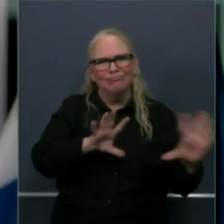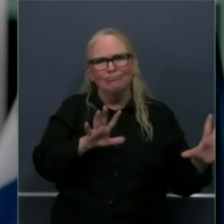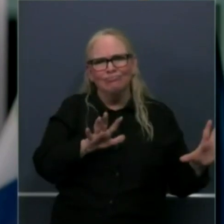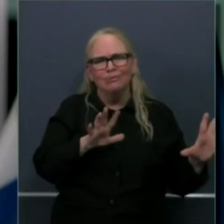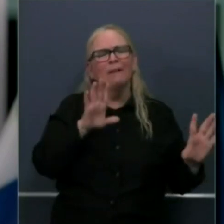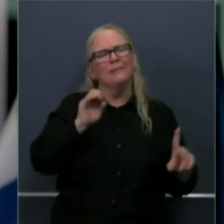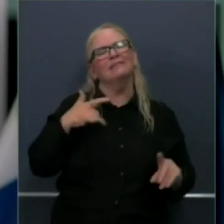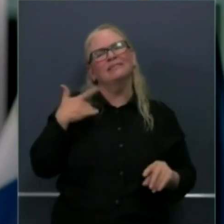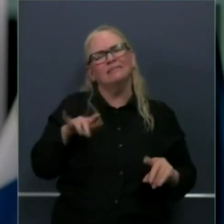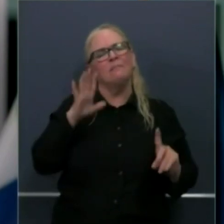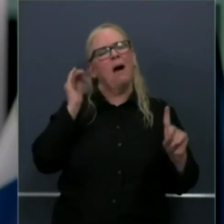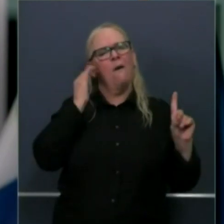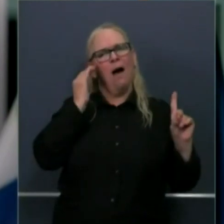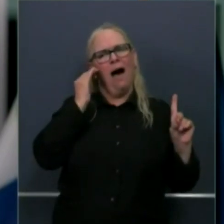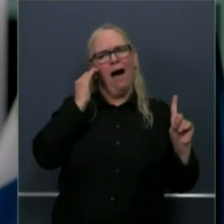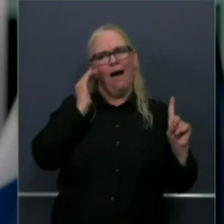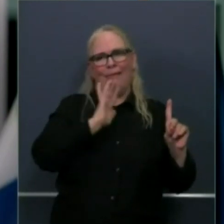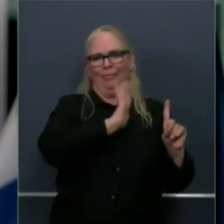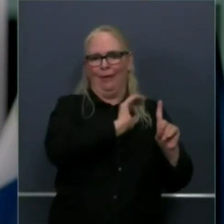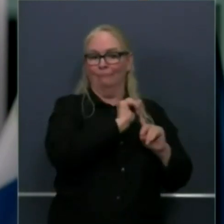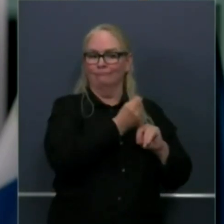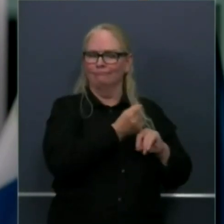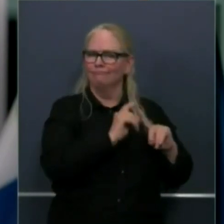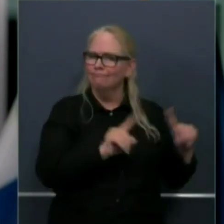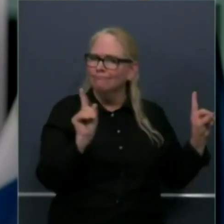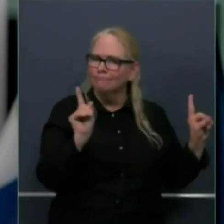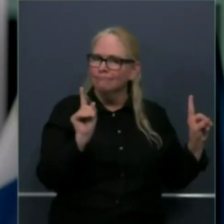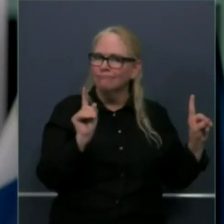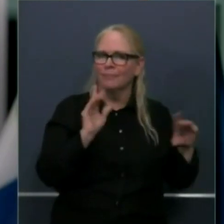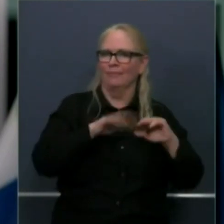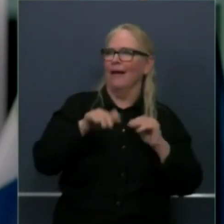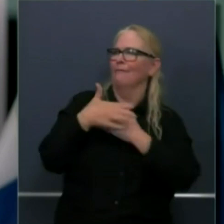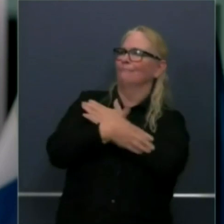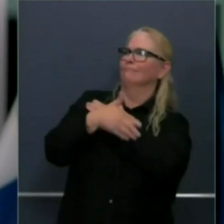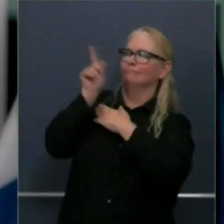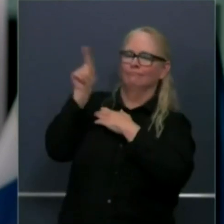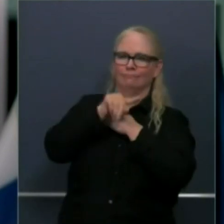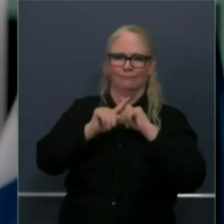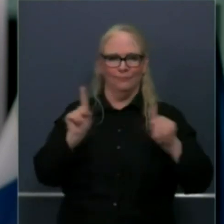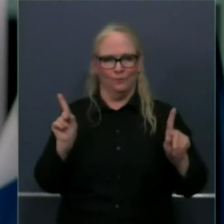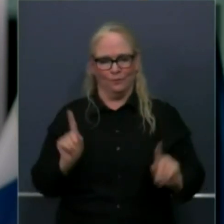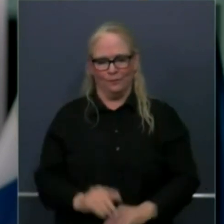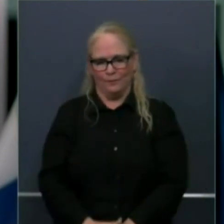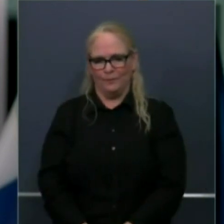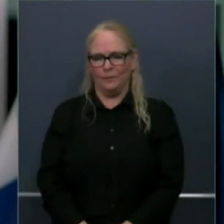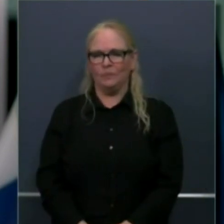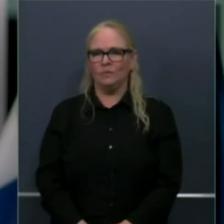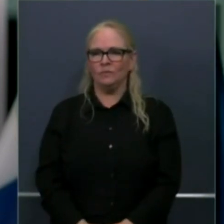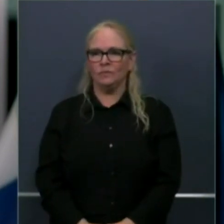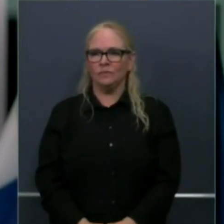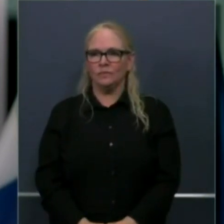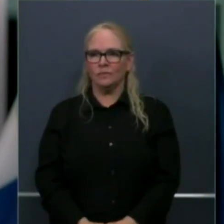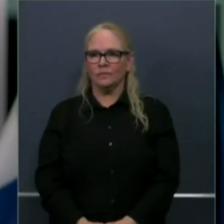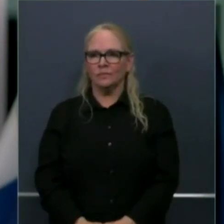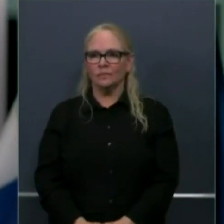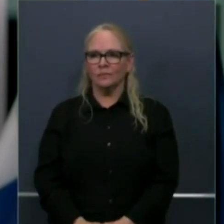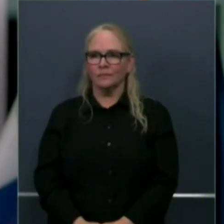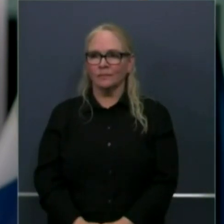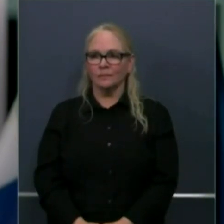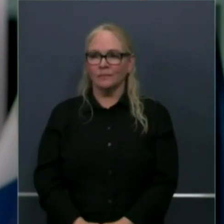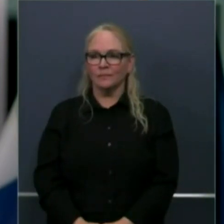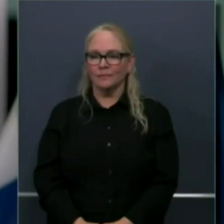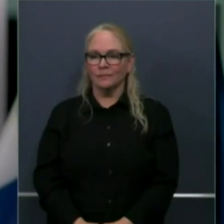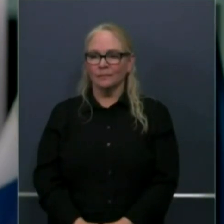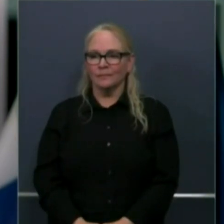pandemic they are in. Look, I thank all of you for your recognition of the dynamic nature